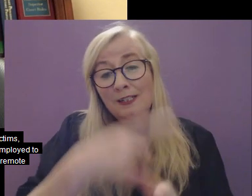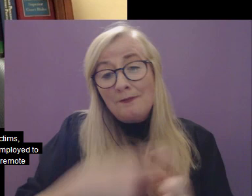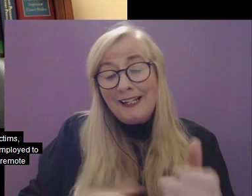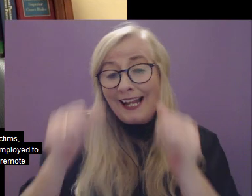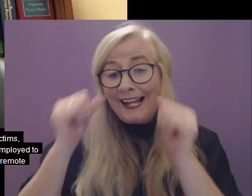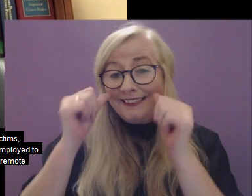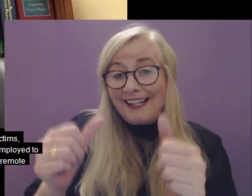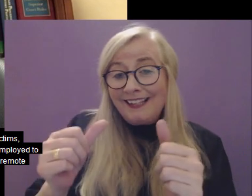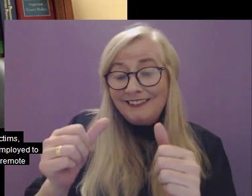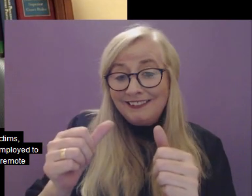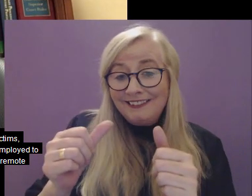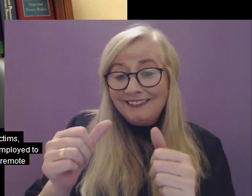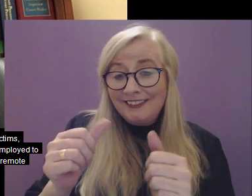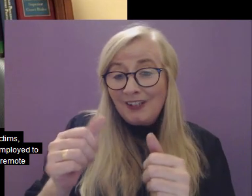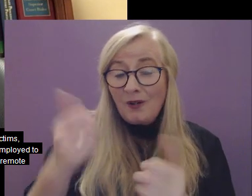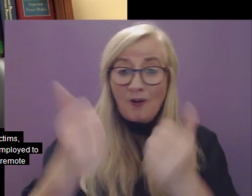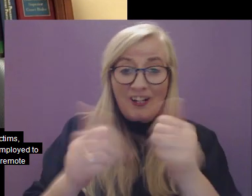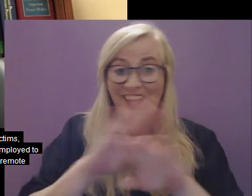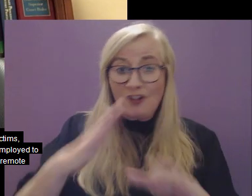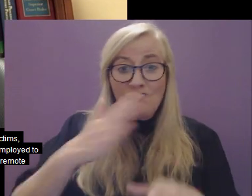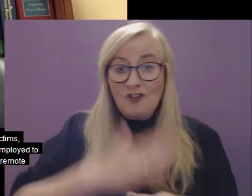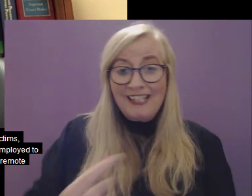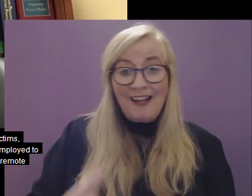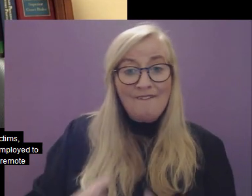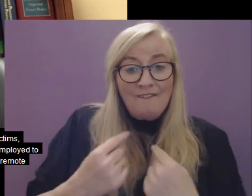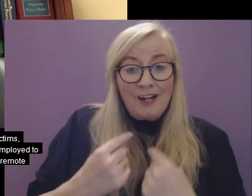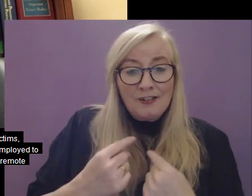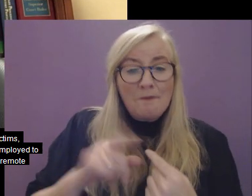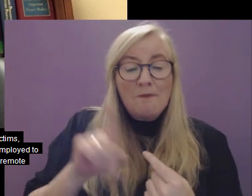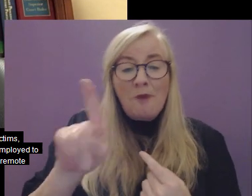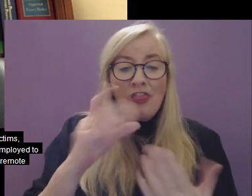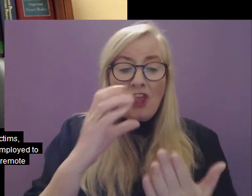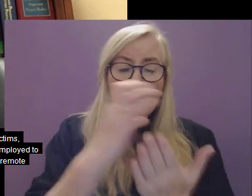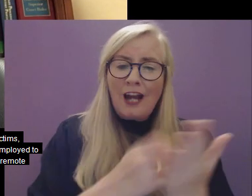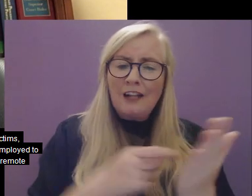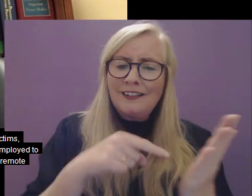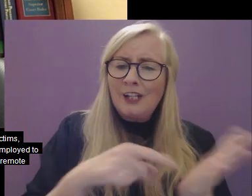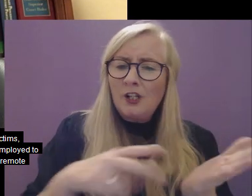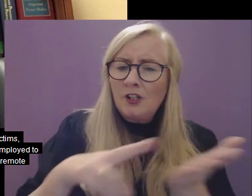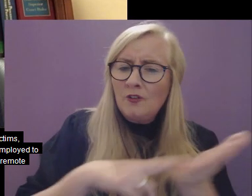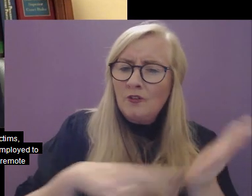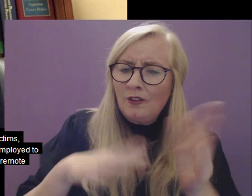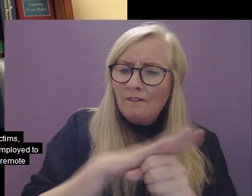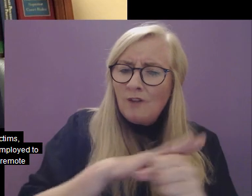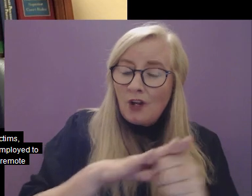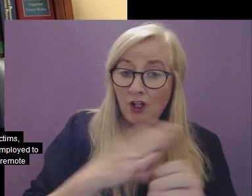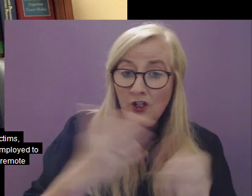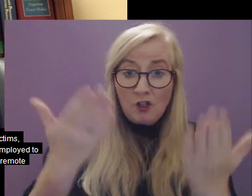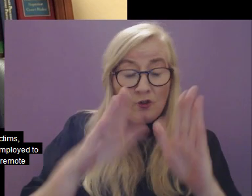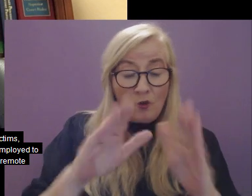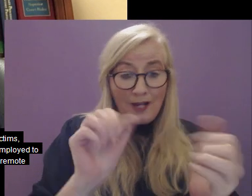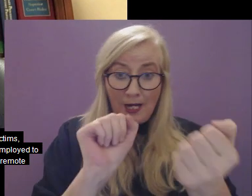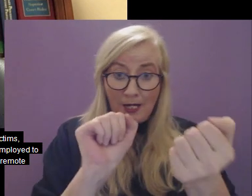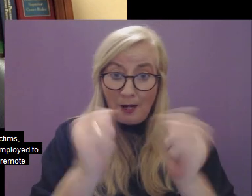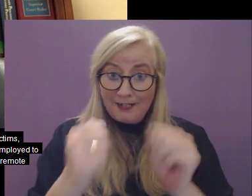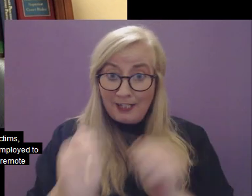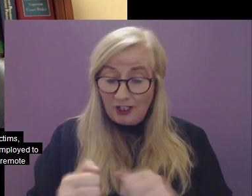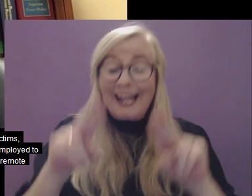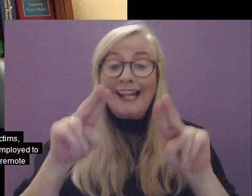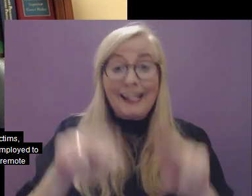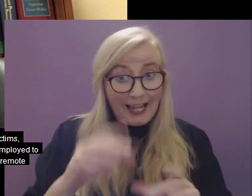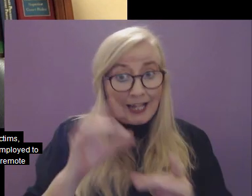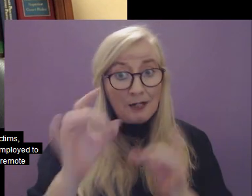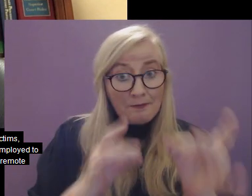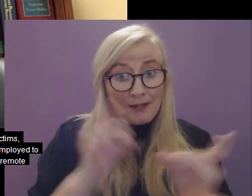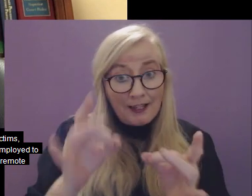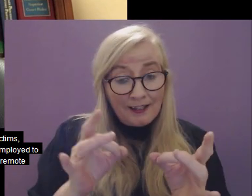attend court in many more roles than victims, but the Charter is a useful document in outlining the accommodations which can